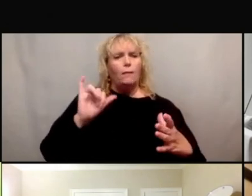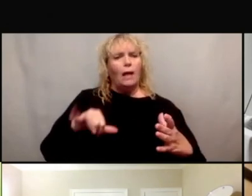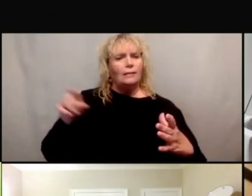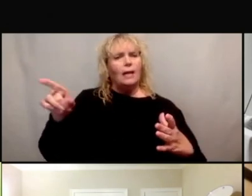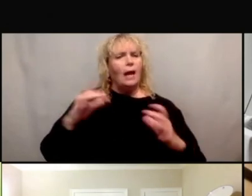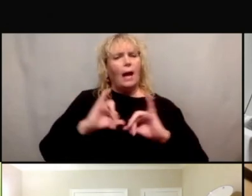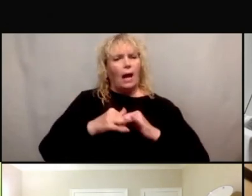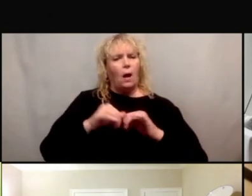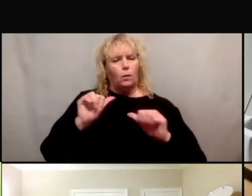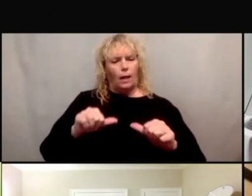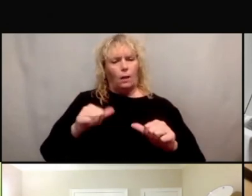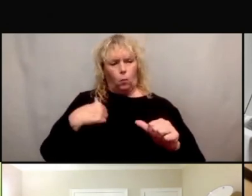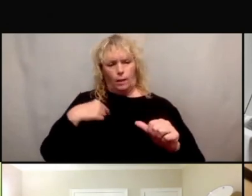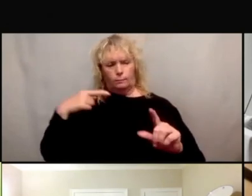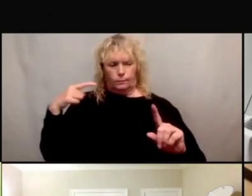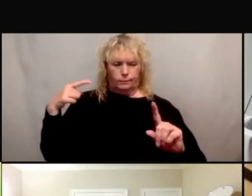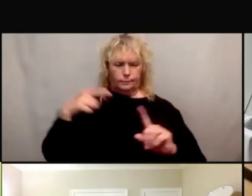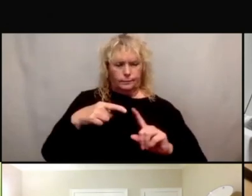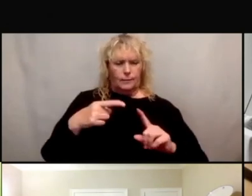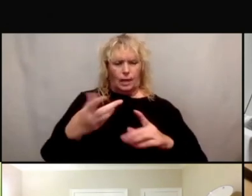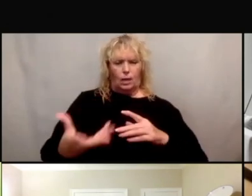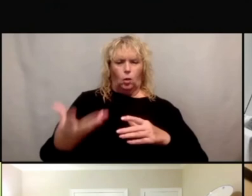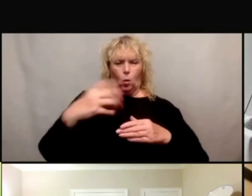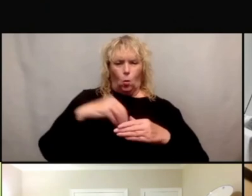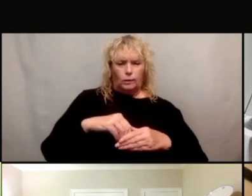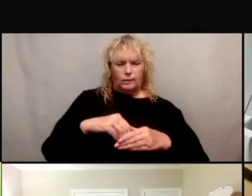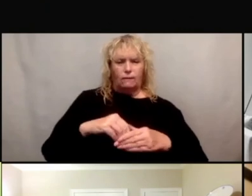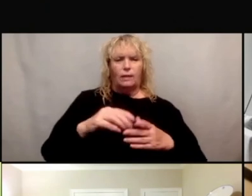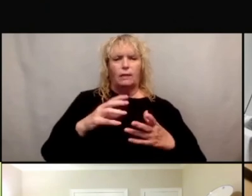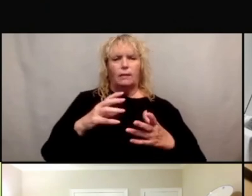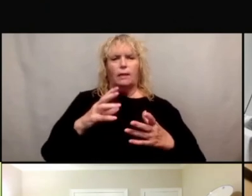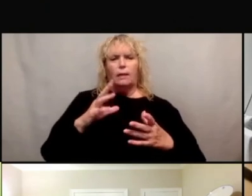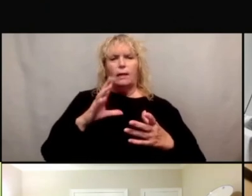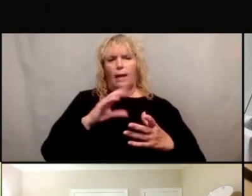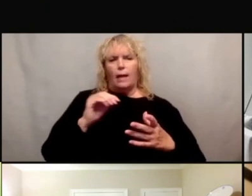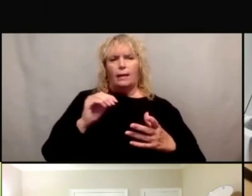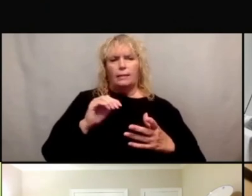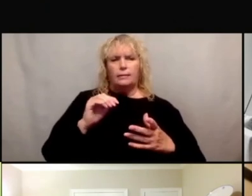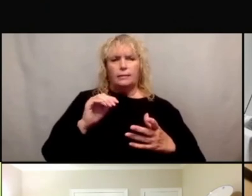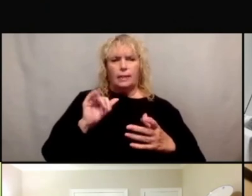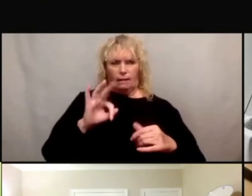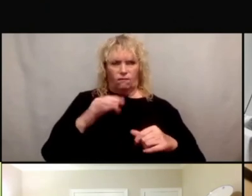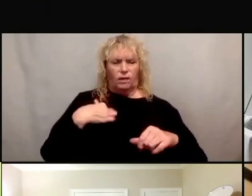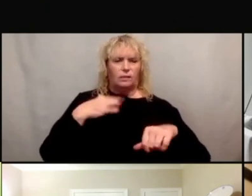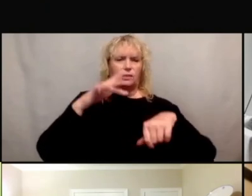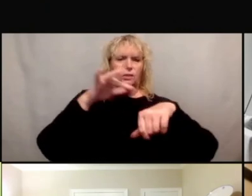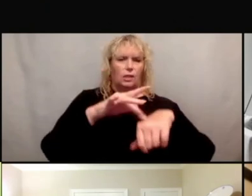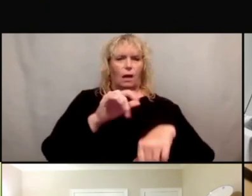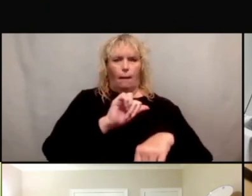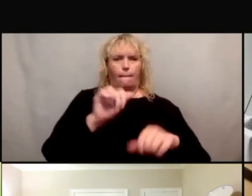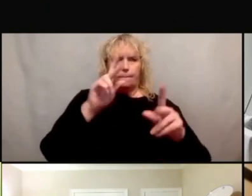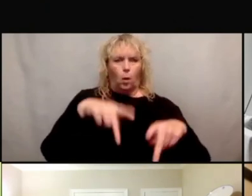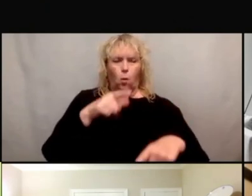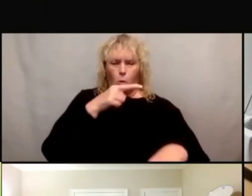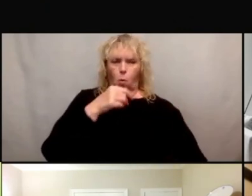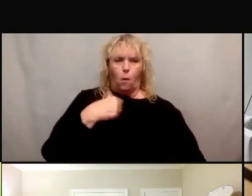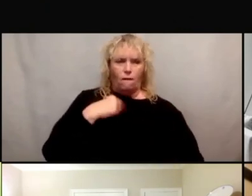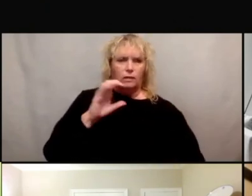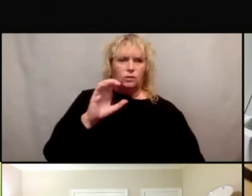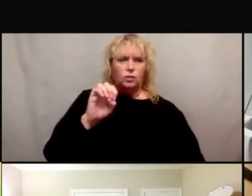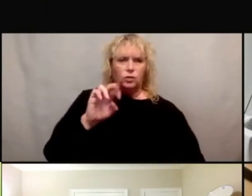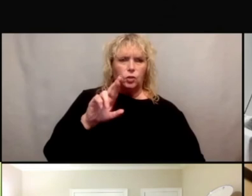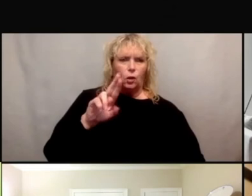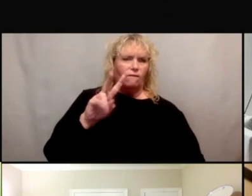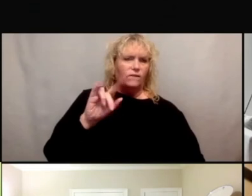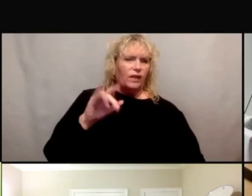how are we going to be inclusive and make sure, you know, we're reaching, you know, people who have a cervix, regardless of what they